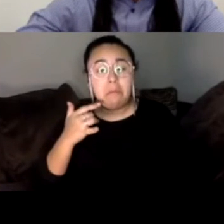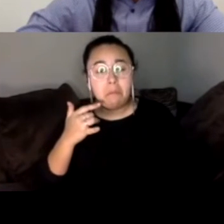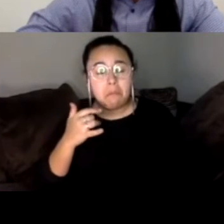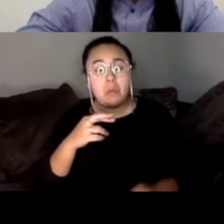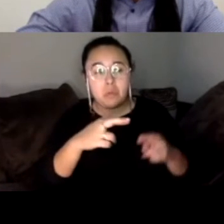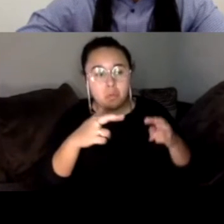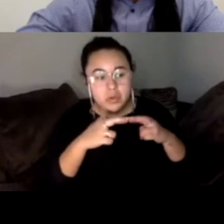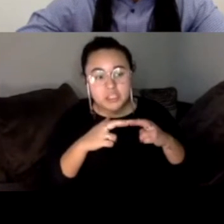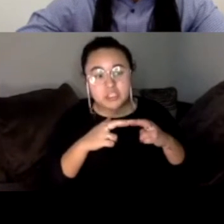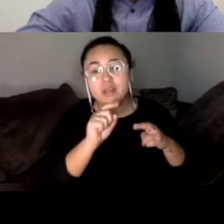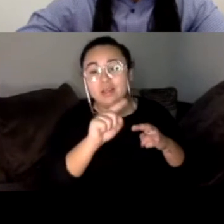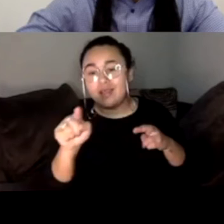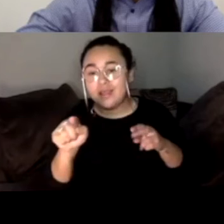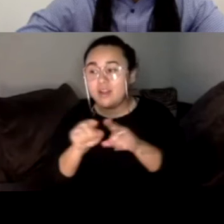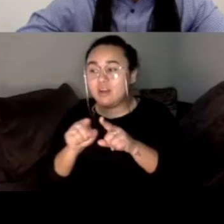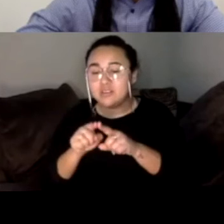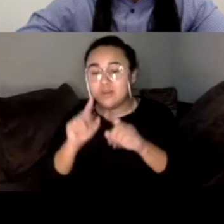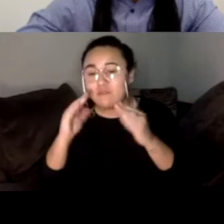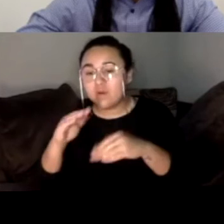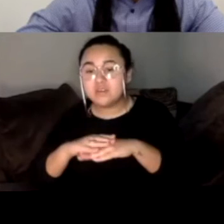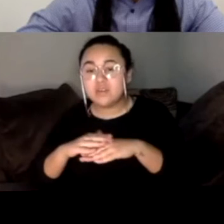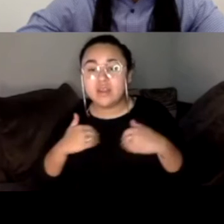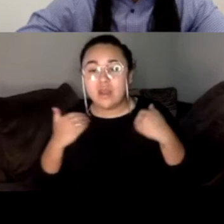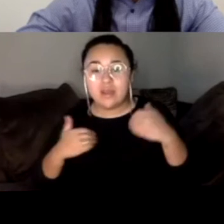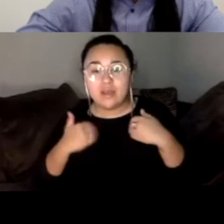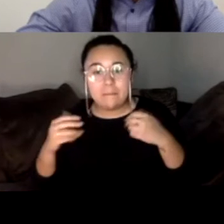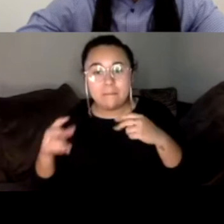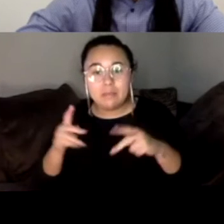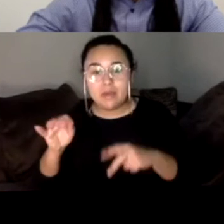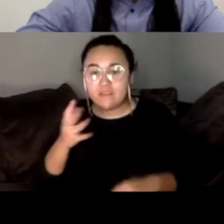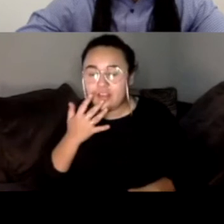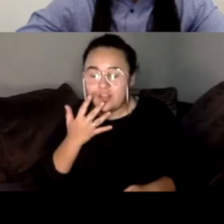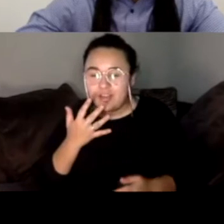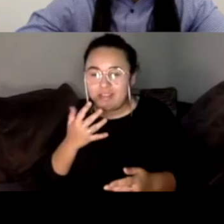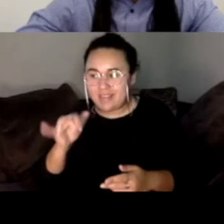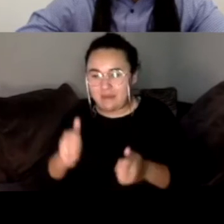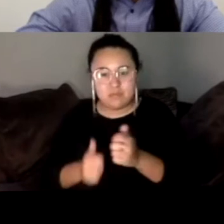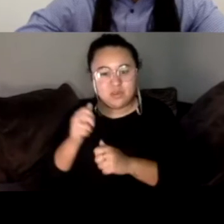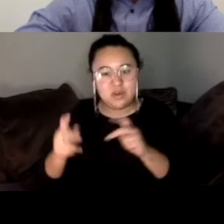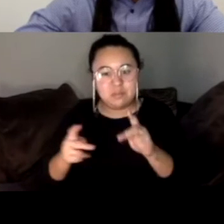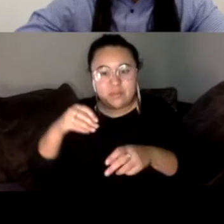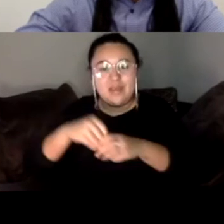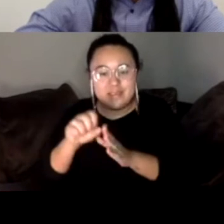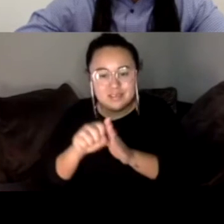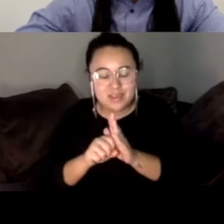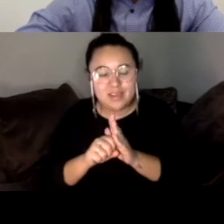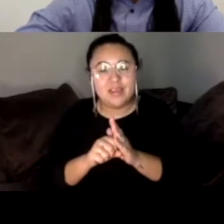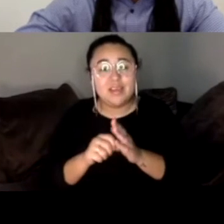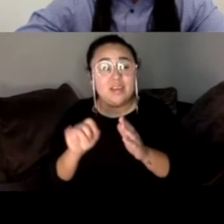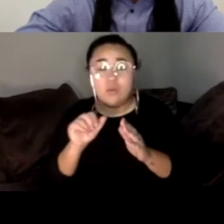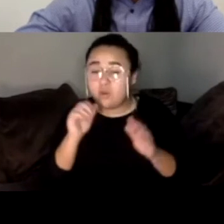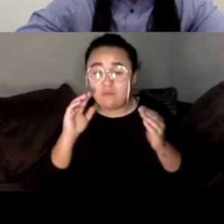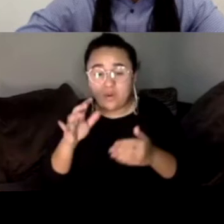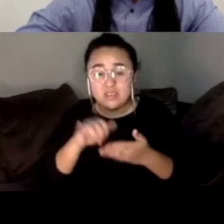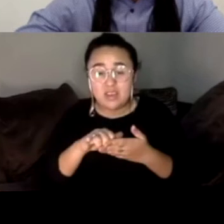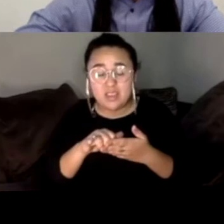young people, um, color with the majority of people in the state, um, then our politics, our democracy here will